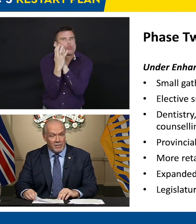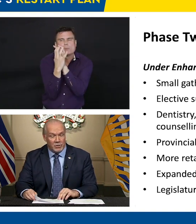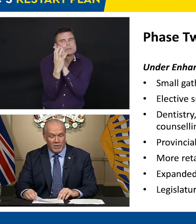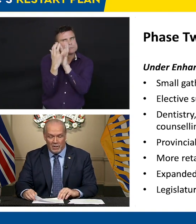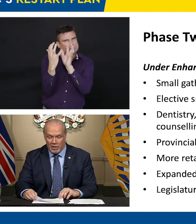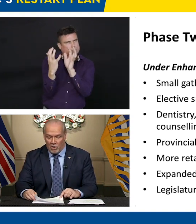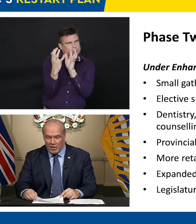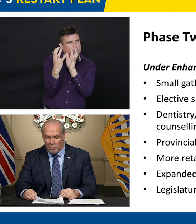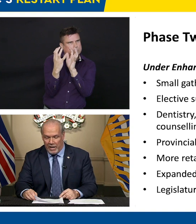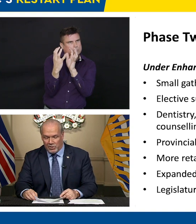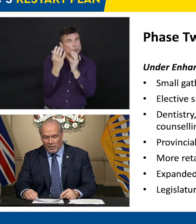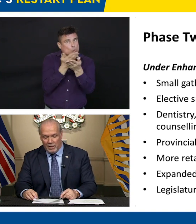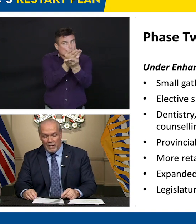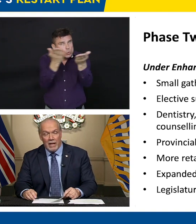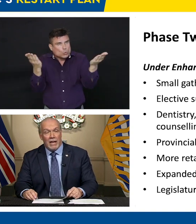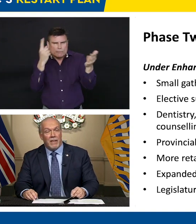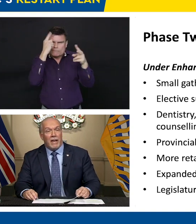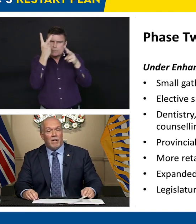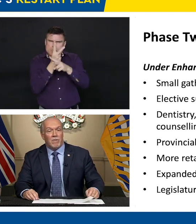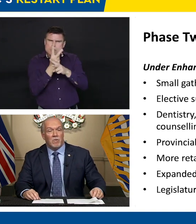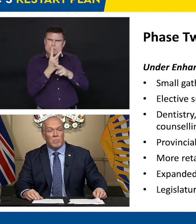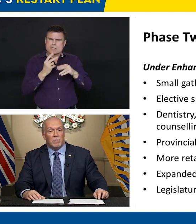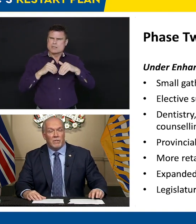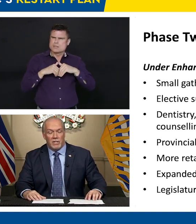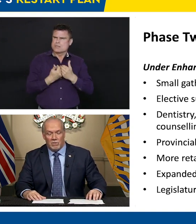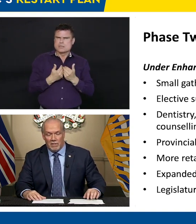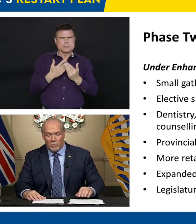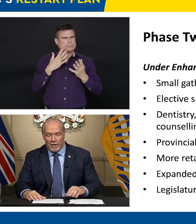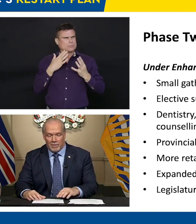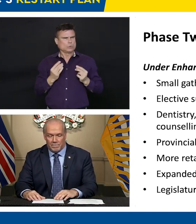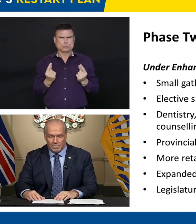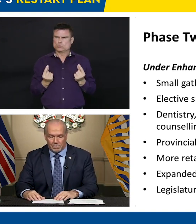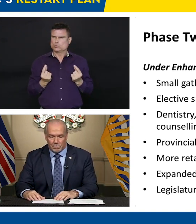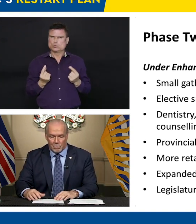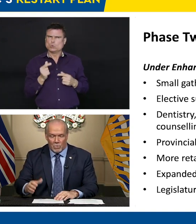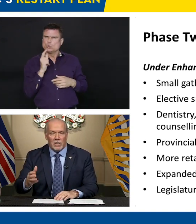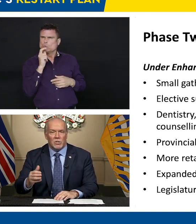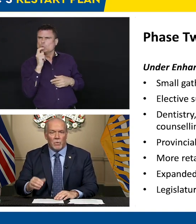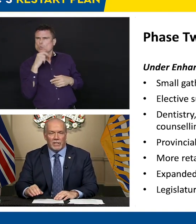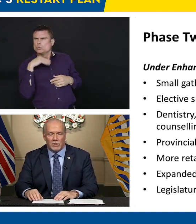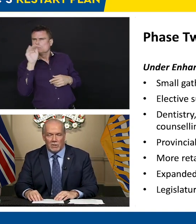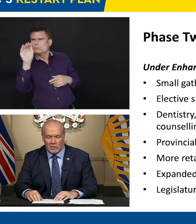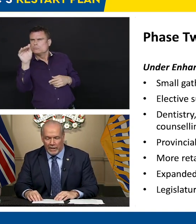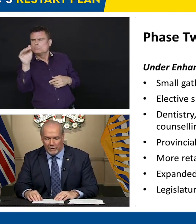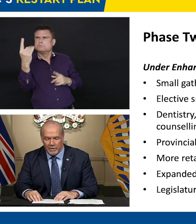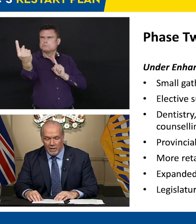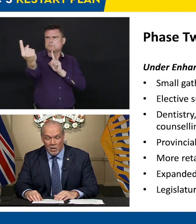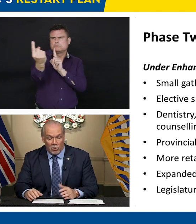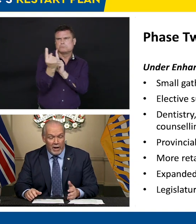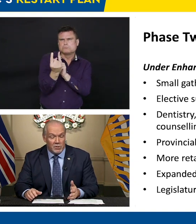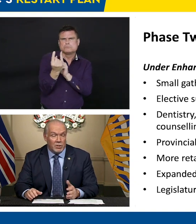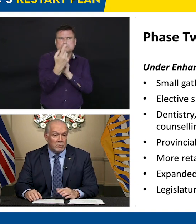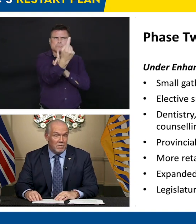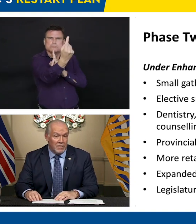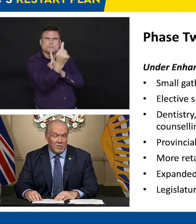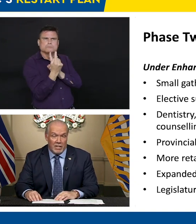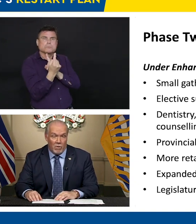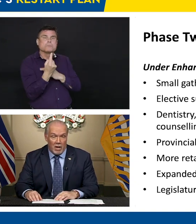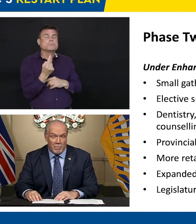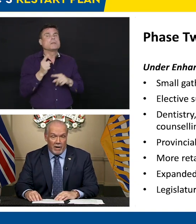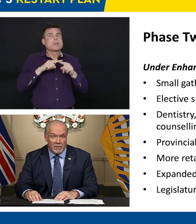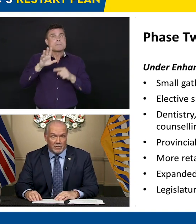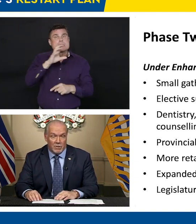on your age, your occupation, and the health of the people that you live with. Here's what it could look like. Grandchildren